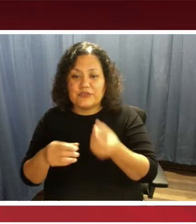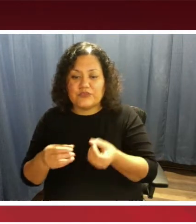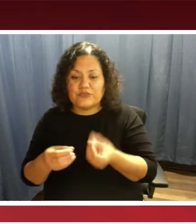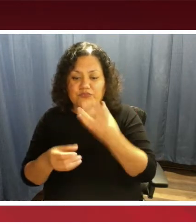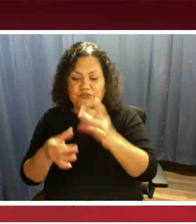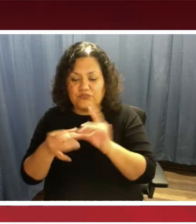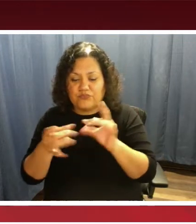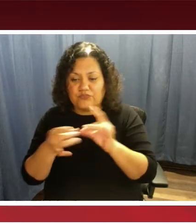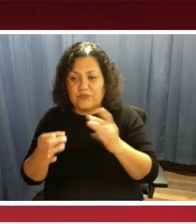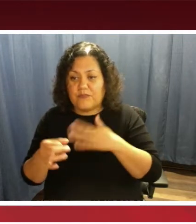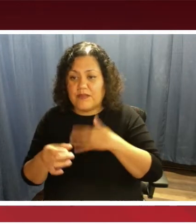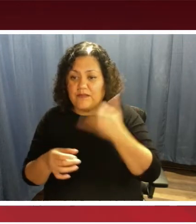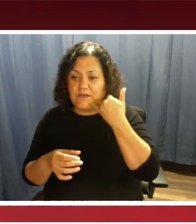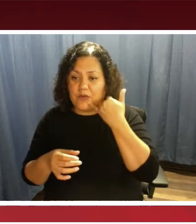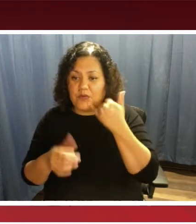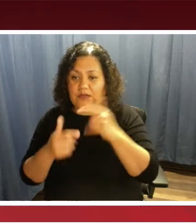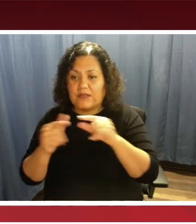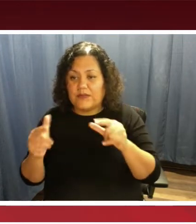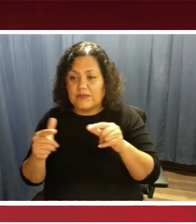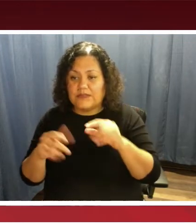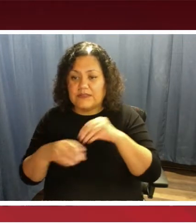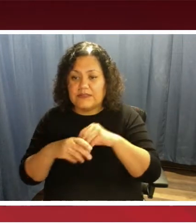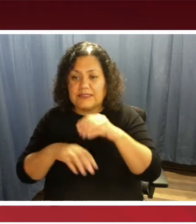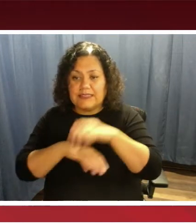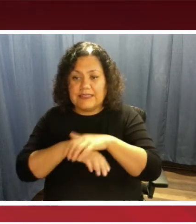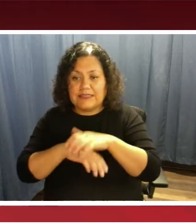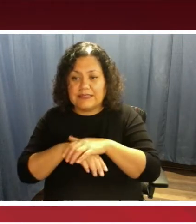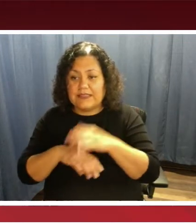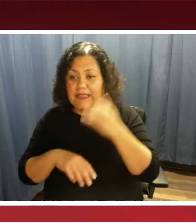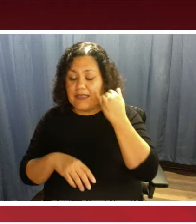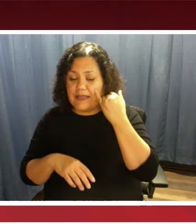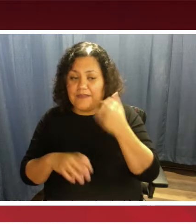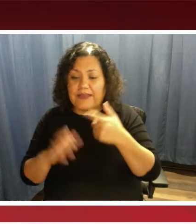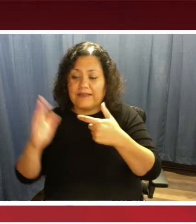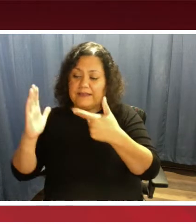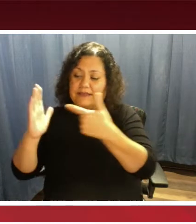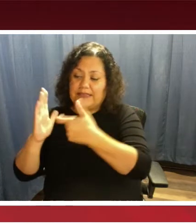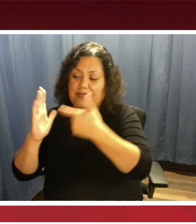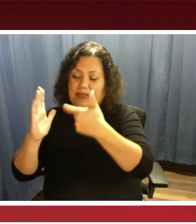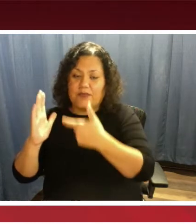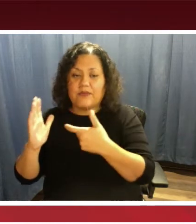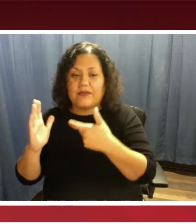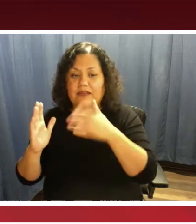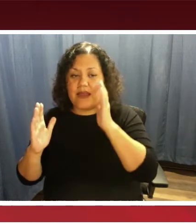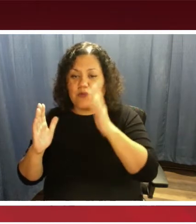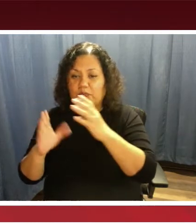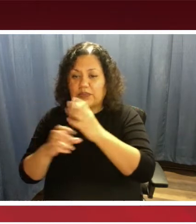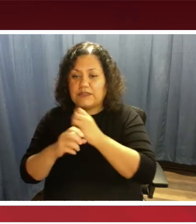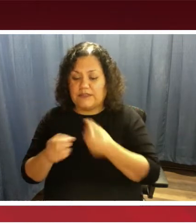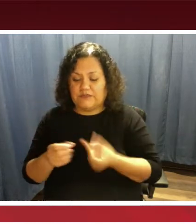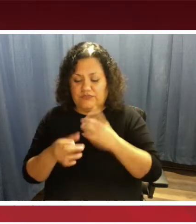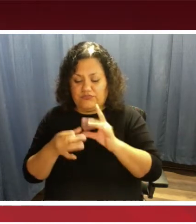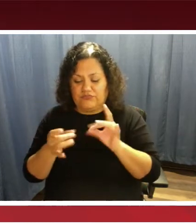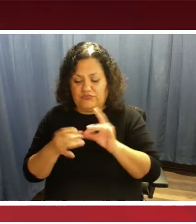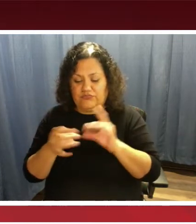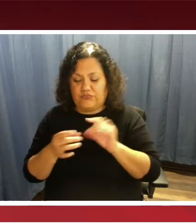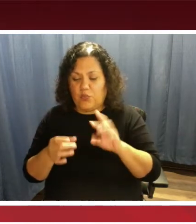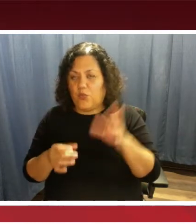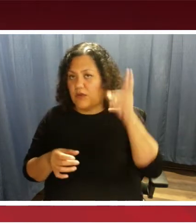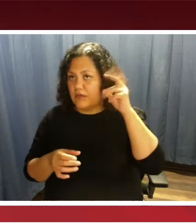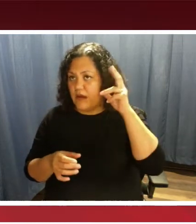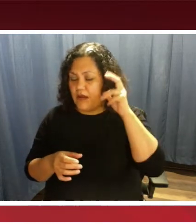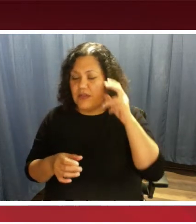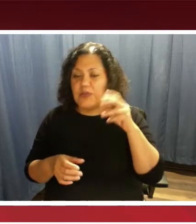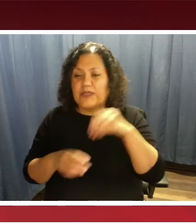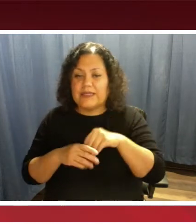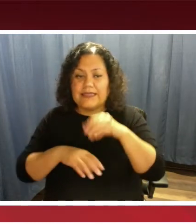for me, my phone language setting is in English, and so if I scan a code, I will receive the message, either text or audio message in